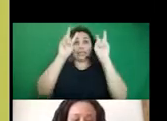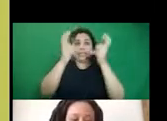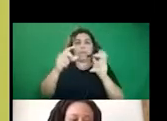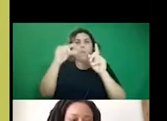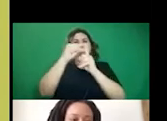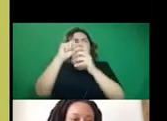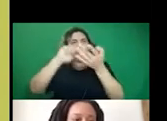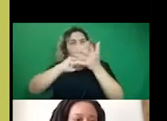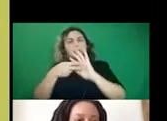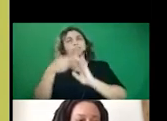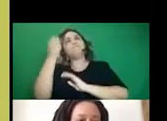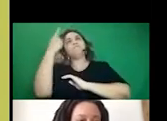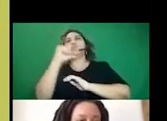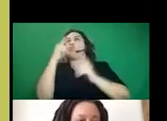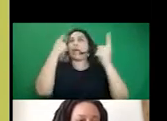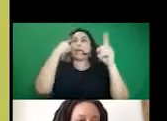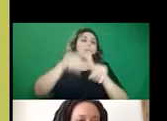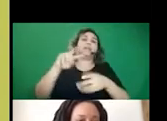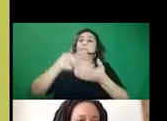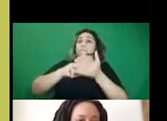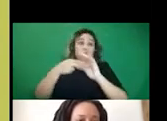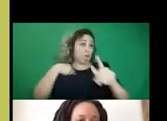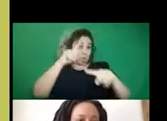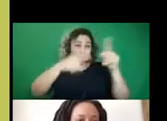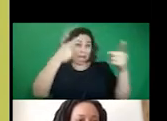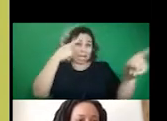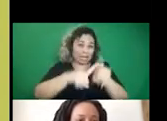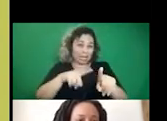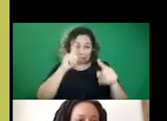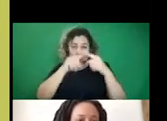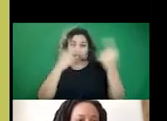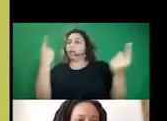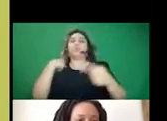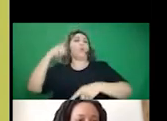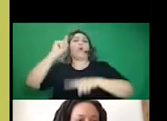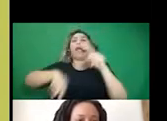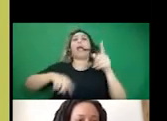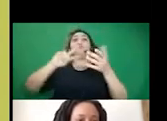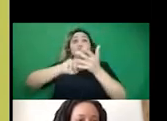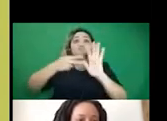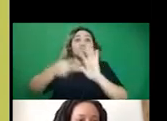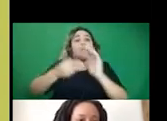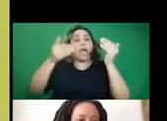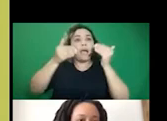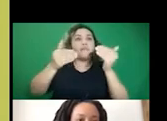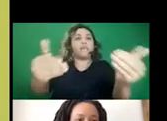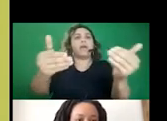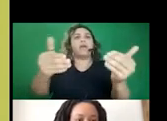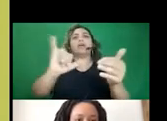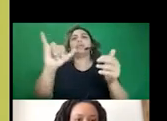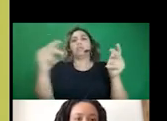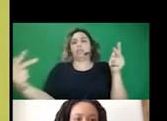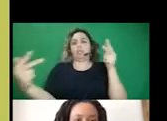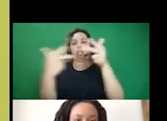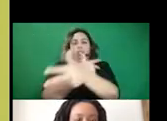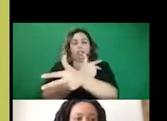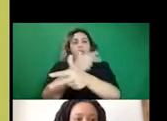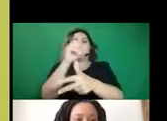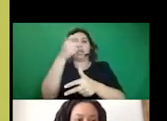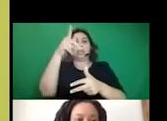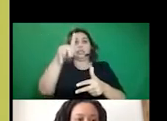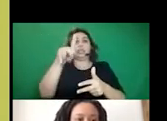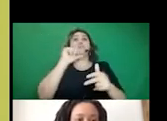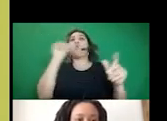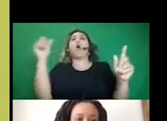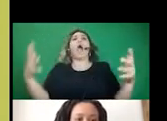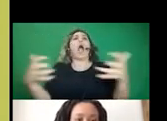mean, then you, you just can't have any sort of meaningful movement. It's like two ships passing in the night. There's no tension. There's no clash.